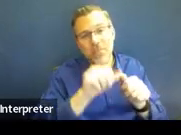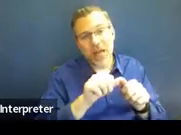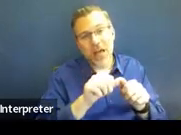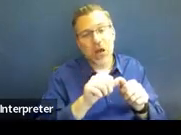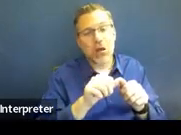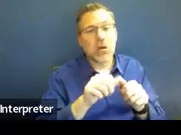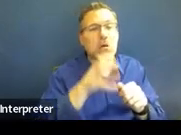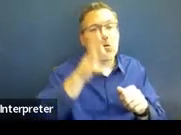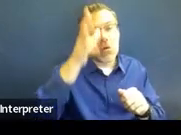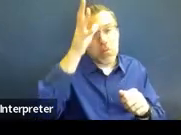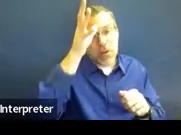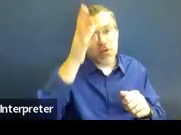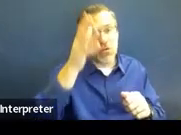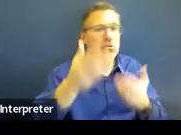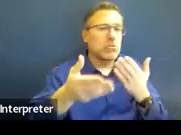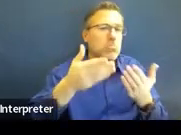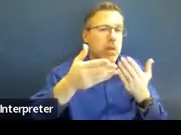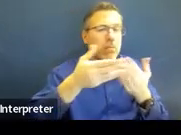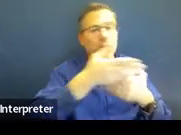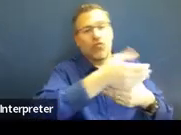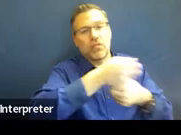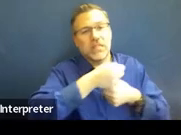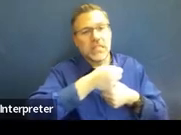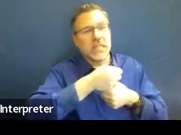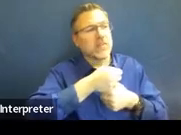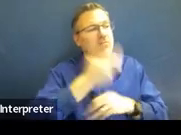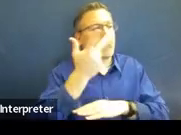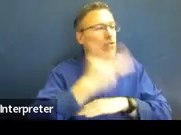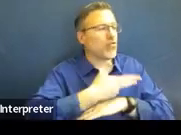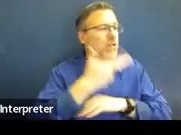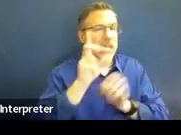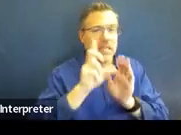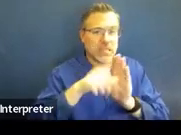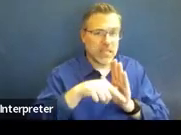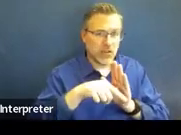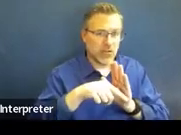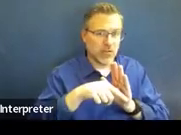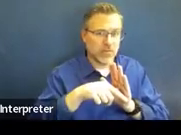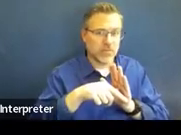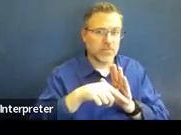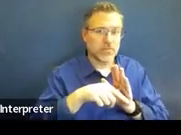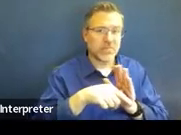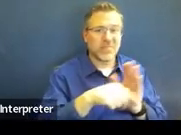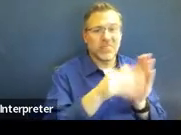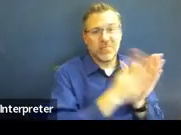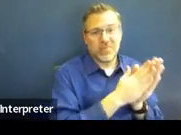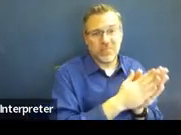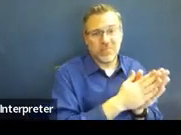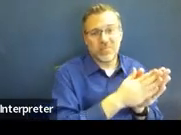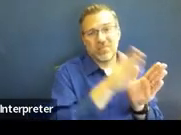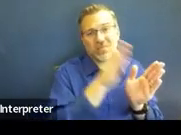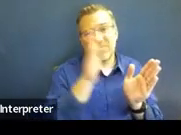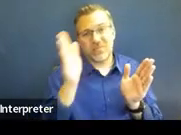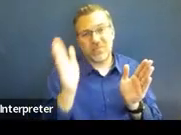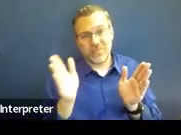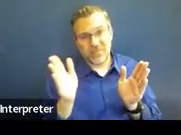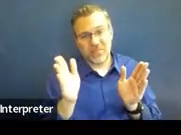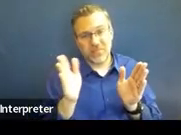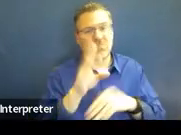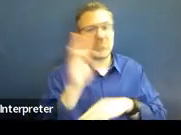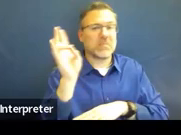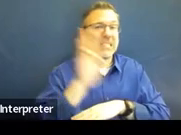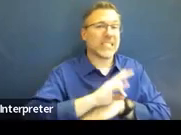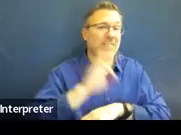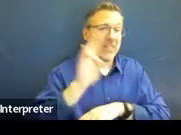say, three days later. And then the duration of the IEP could start seven days from when you think that the